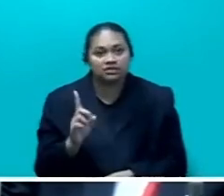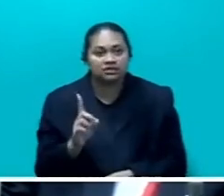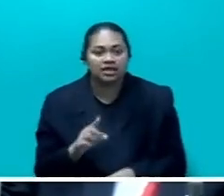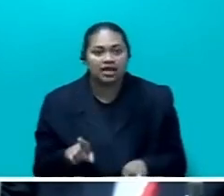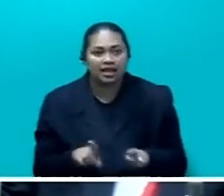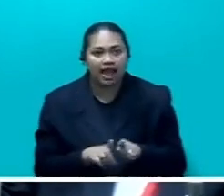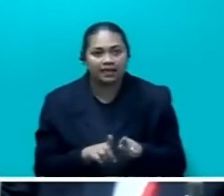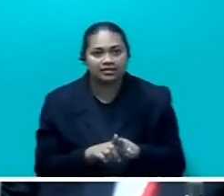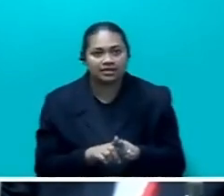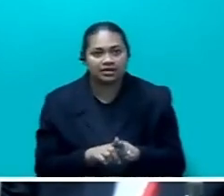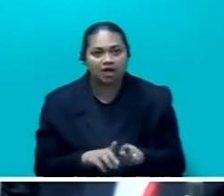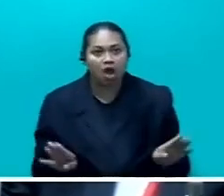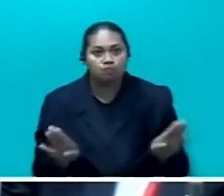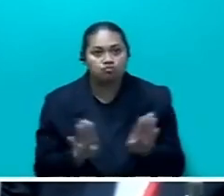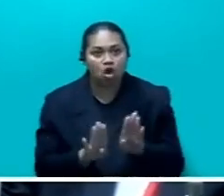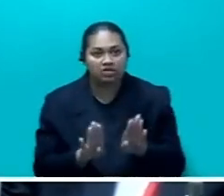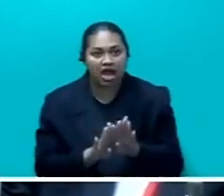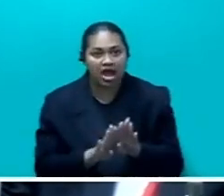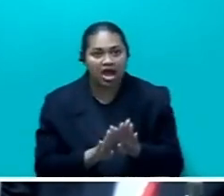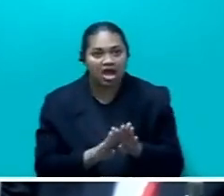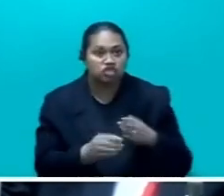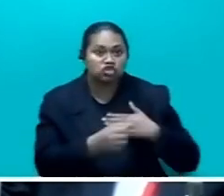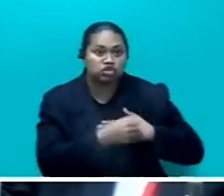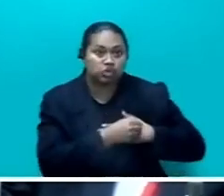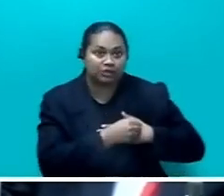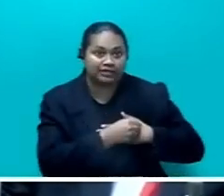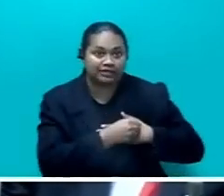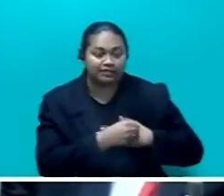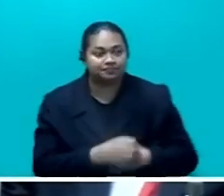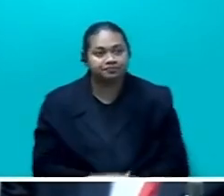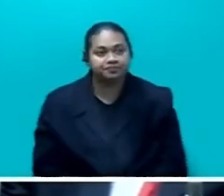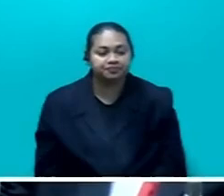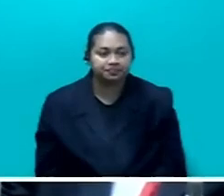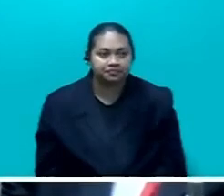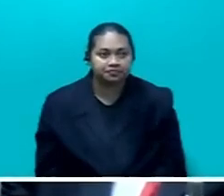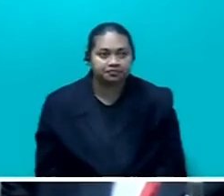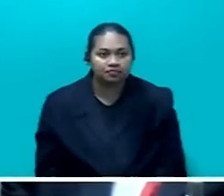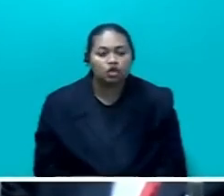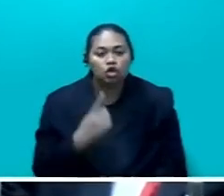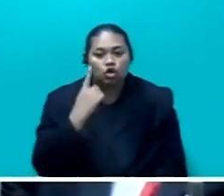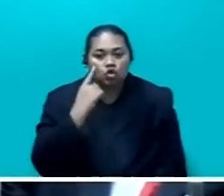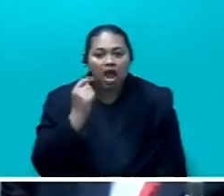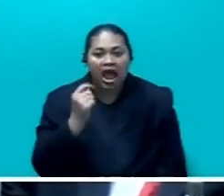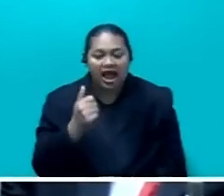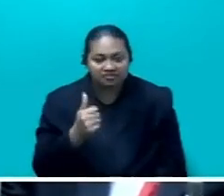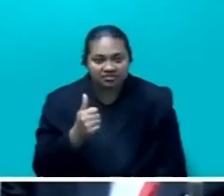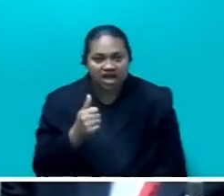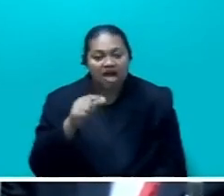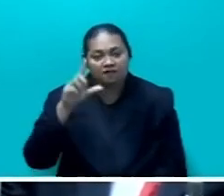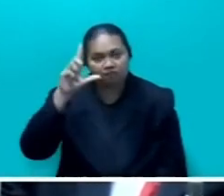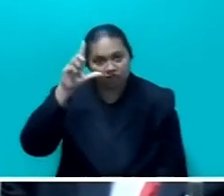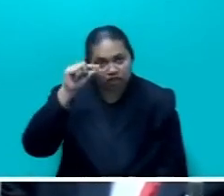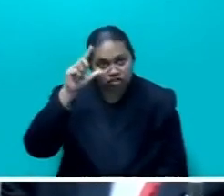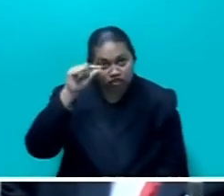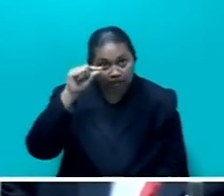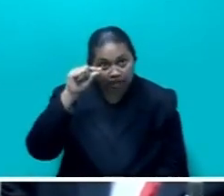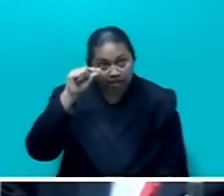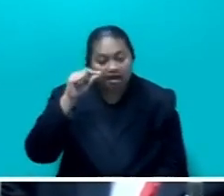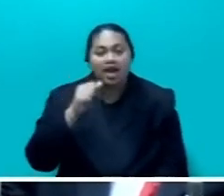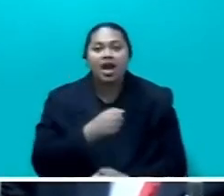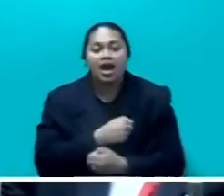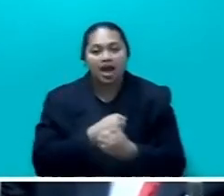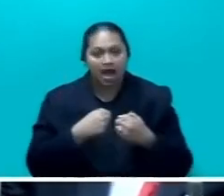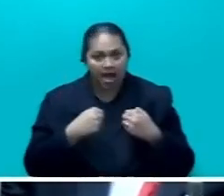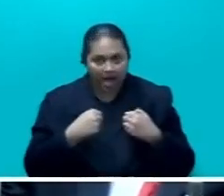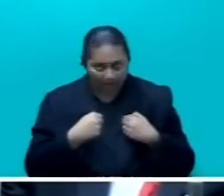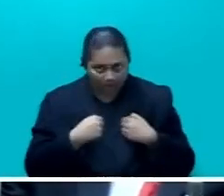Fijians and those, our guests and